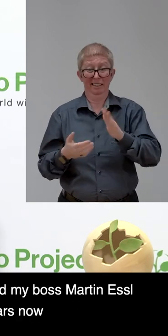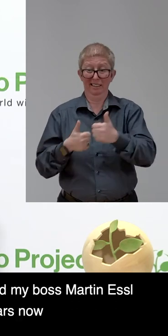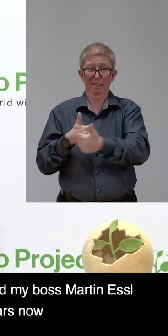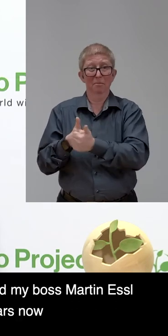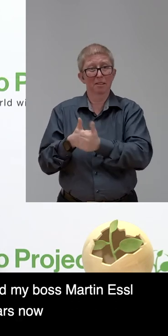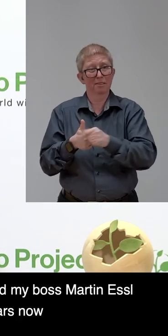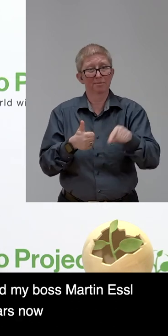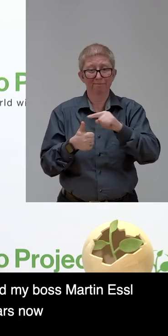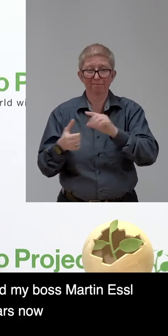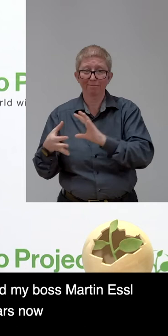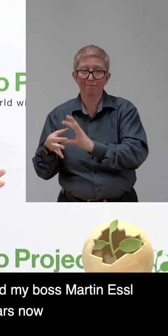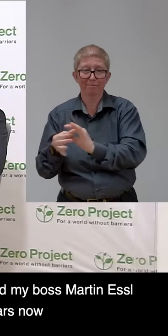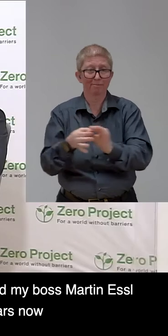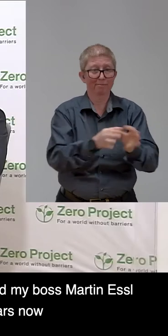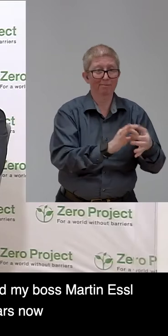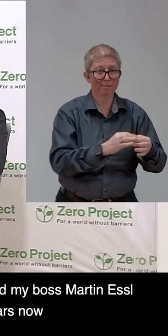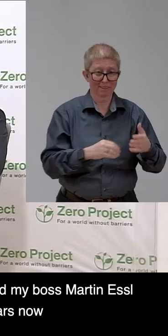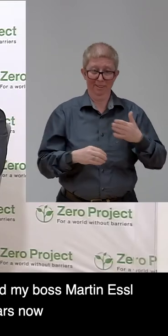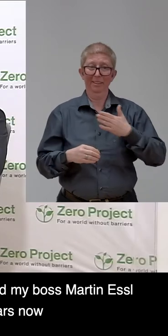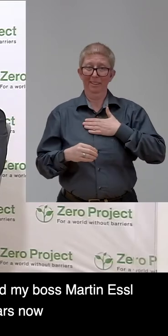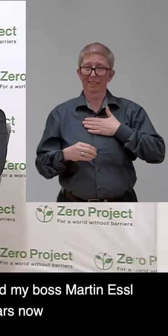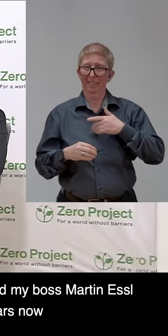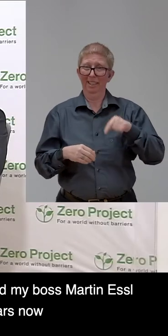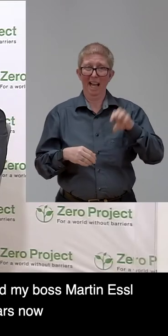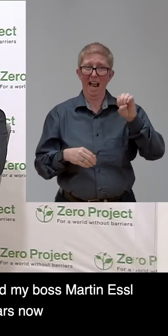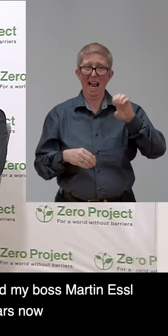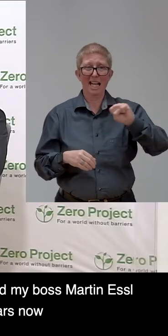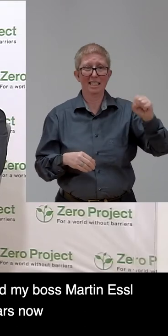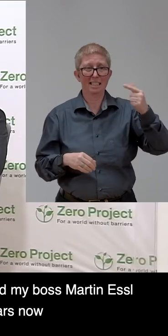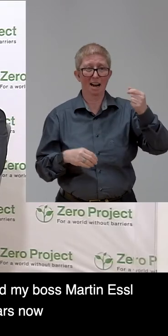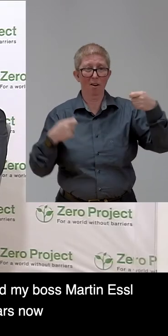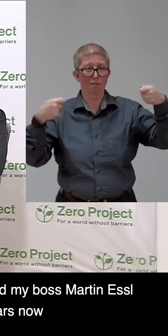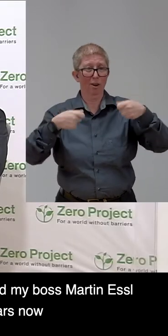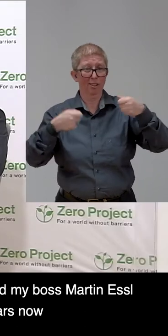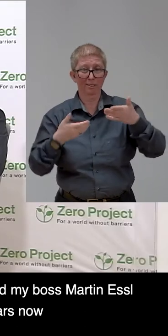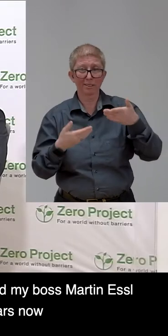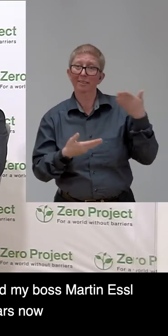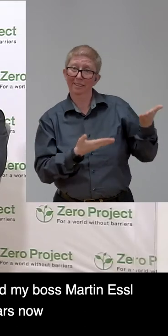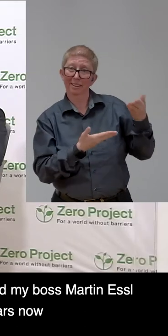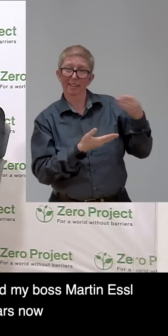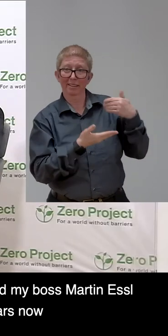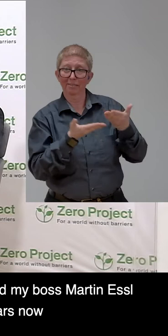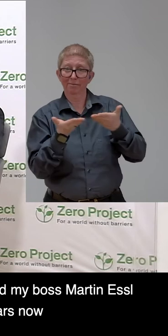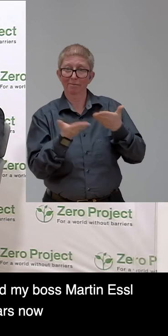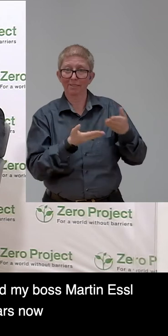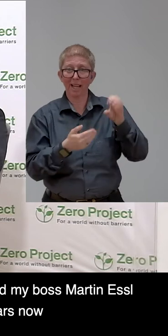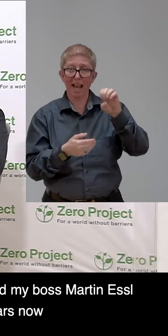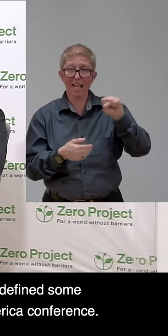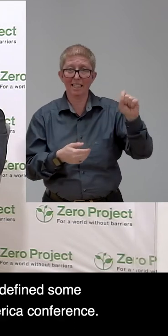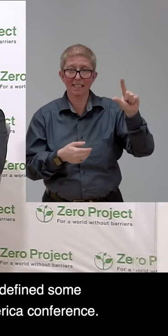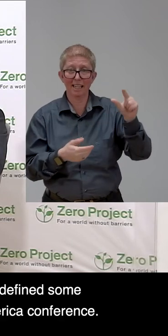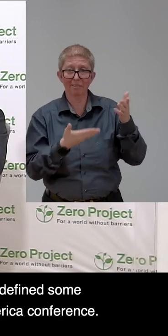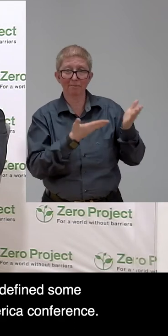also brought my founder and my boss, Martin Esler, with me here for this conversation. So for some two years now, we are